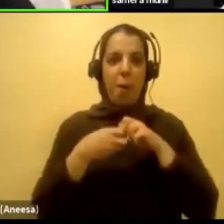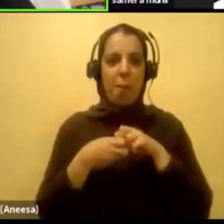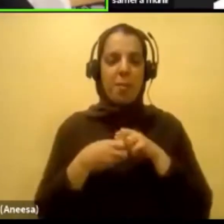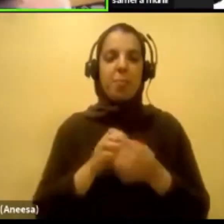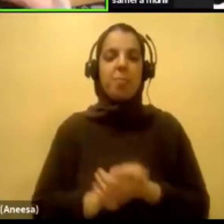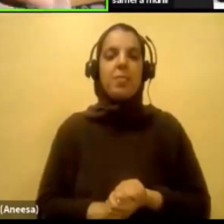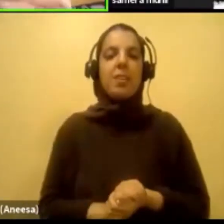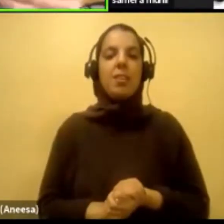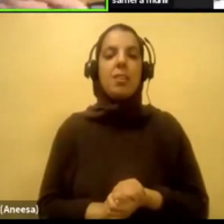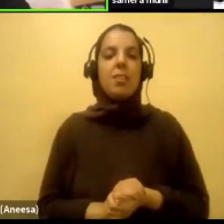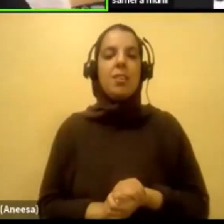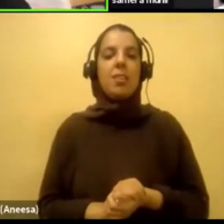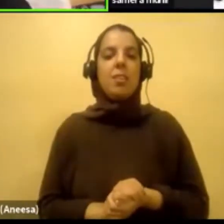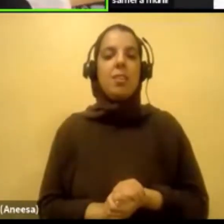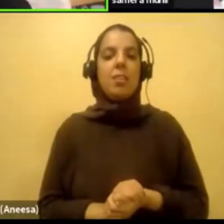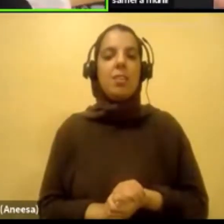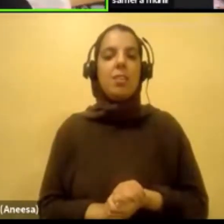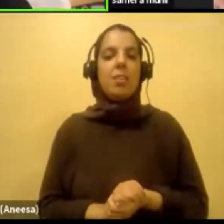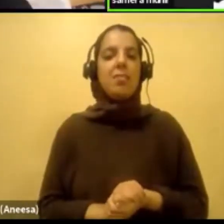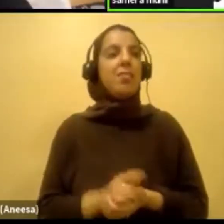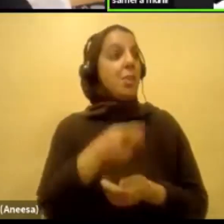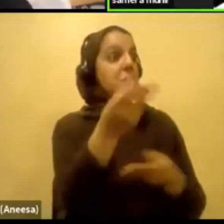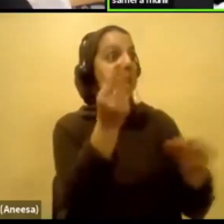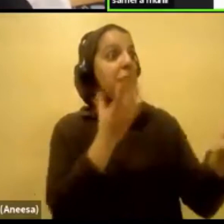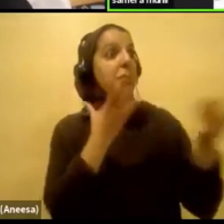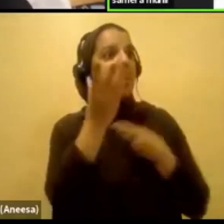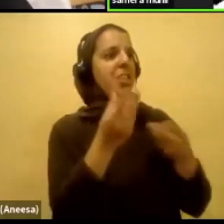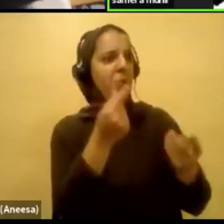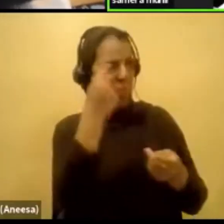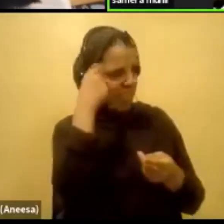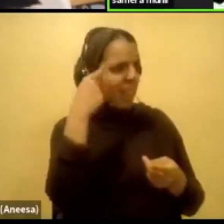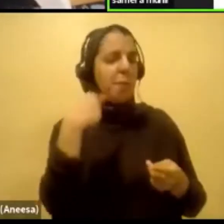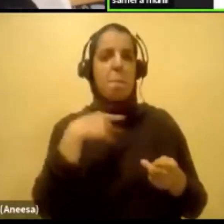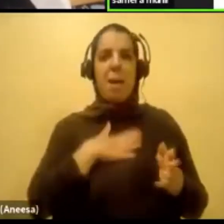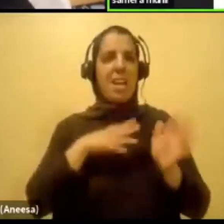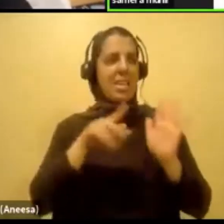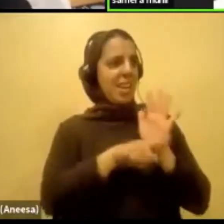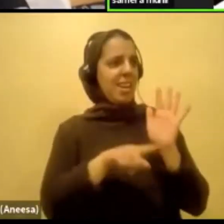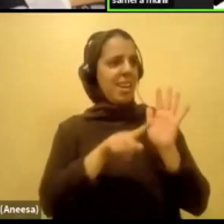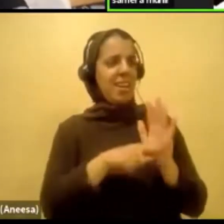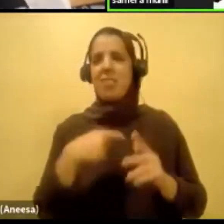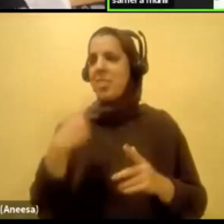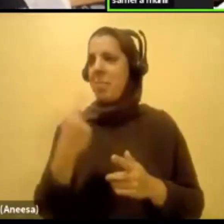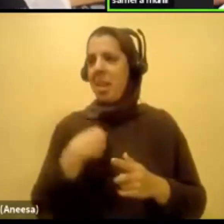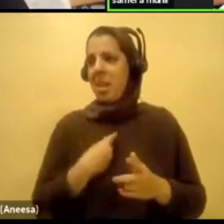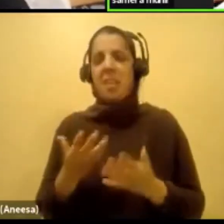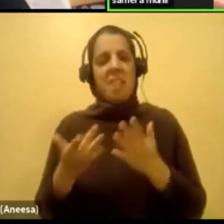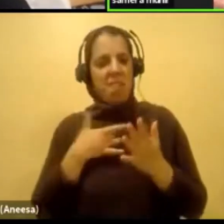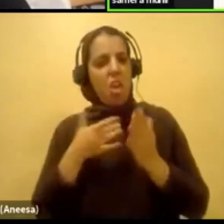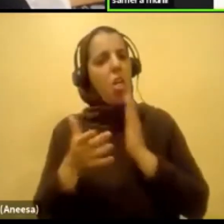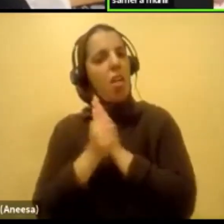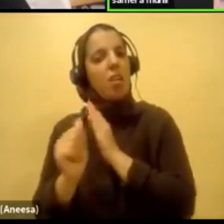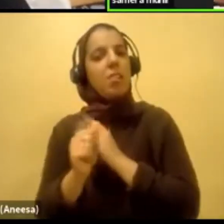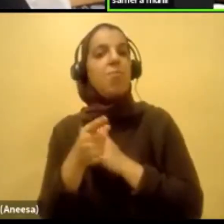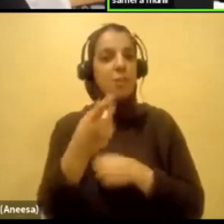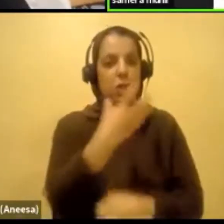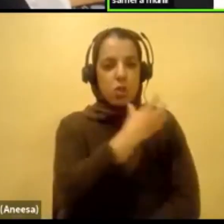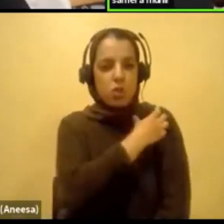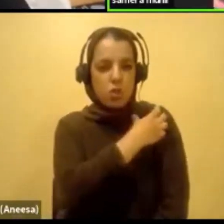it. don't get it, you know? I'm like, you're telling me things that I'm like, really proud about. Like, I don't understand. Like, you're a strong Muslim woman who's standing